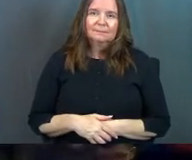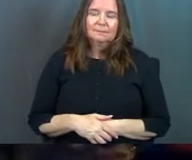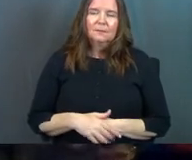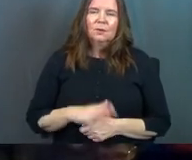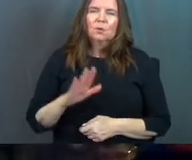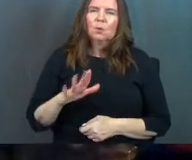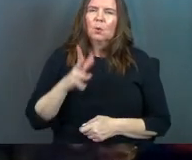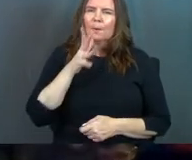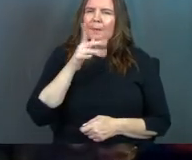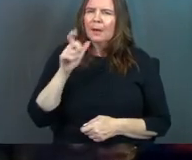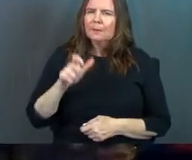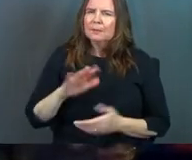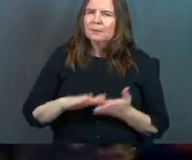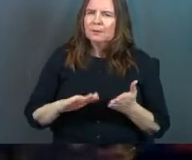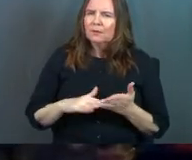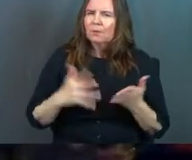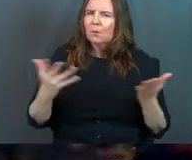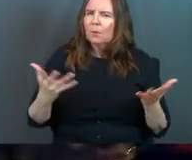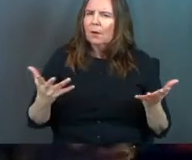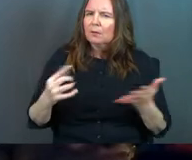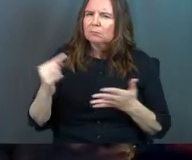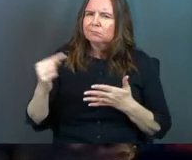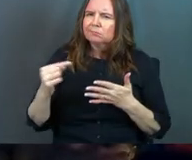What does your mom need to be forgiven of?